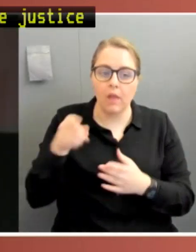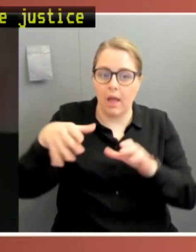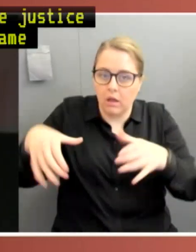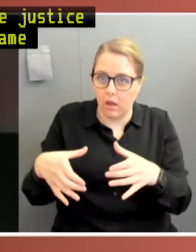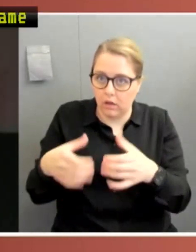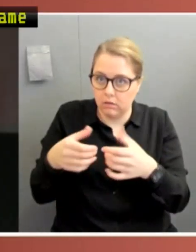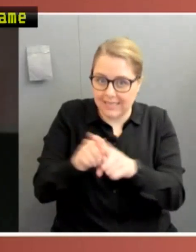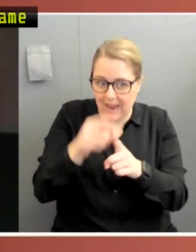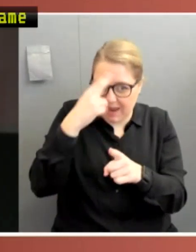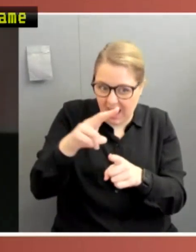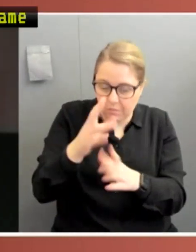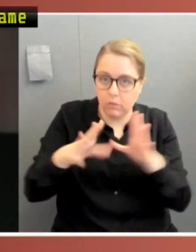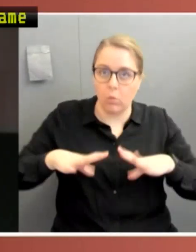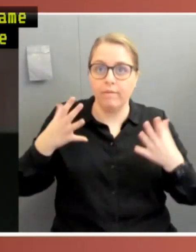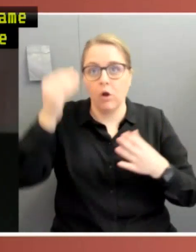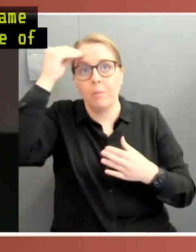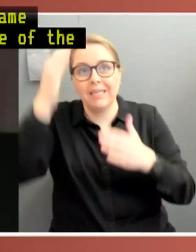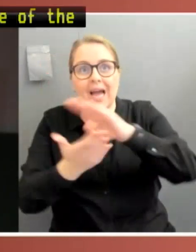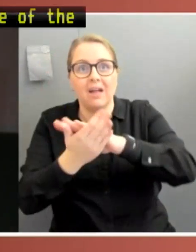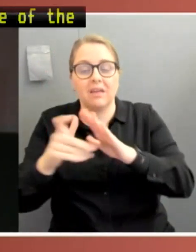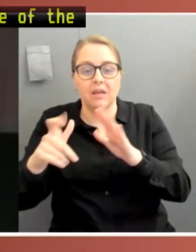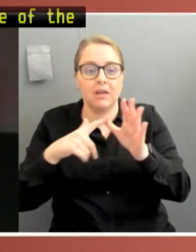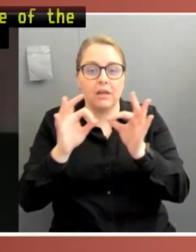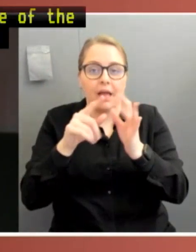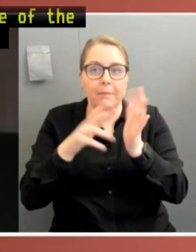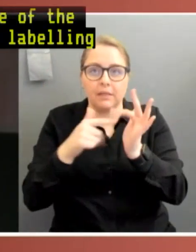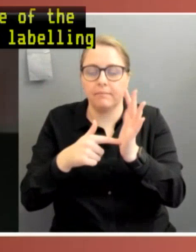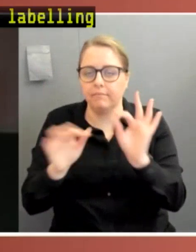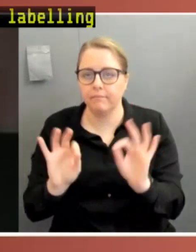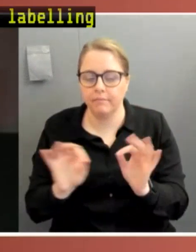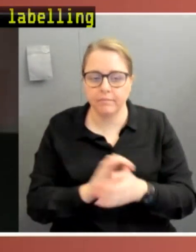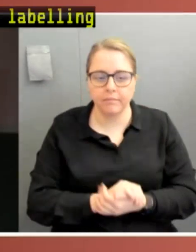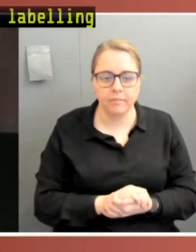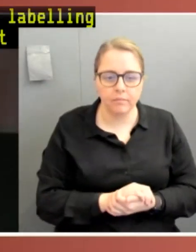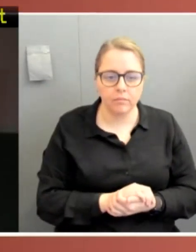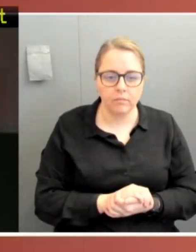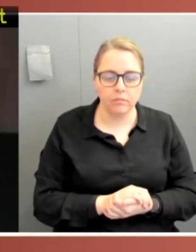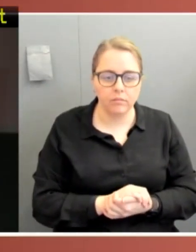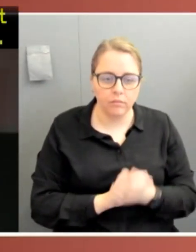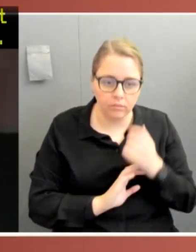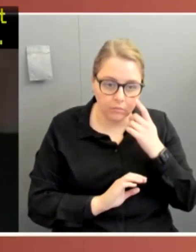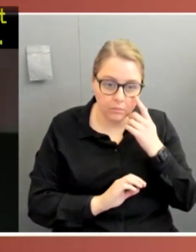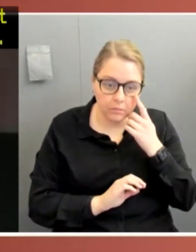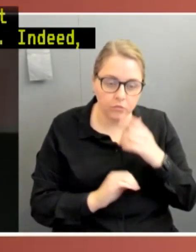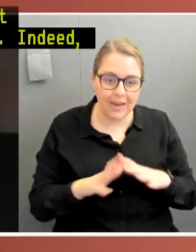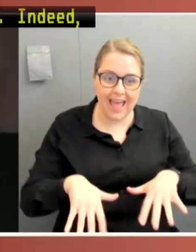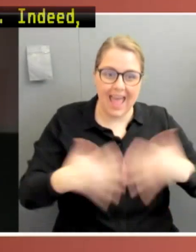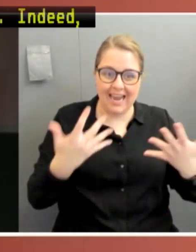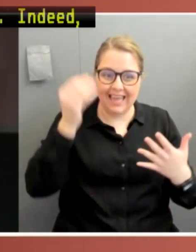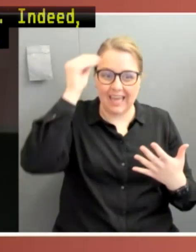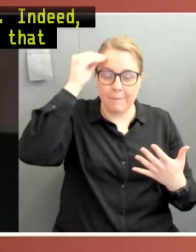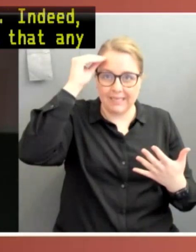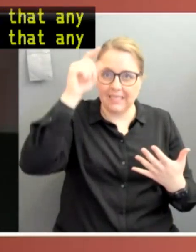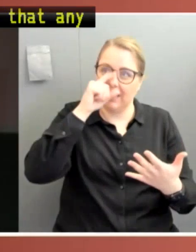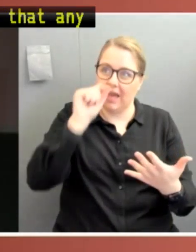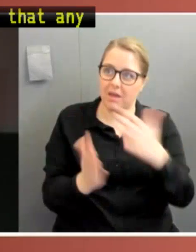Nor does the mere labelling of a Committee as a Cabinet Committee have that effect. Indeed, such a submission suggests that any Committee may be a Committee of the Cabinet for the purposes